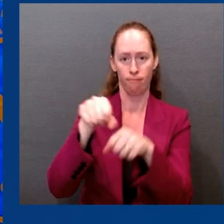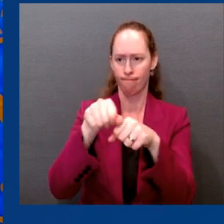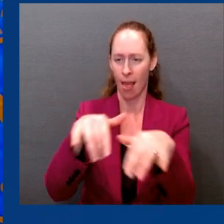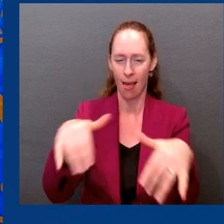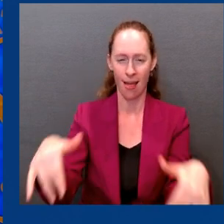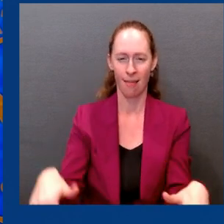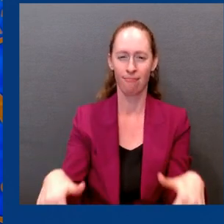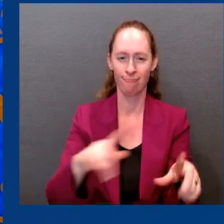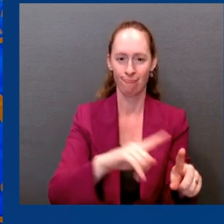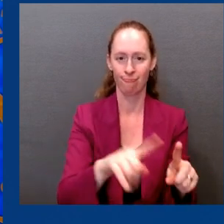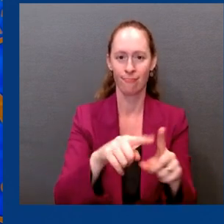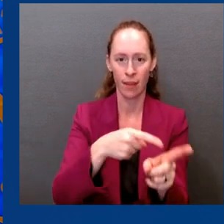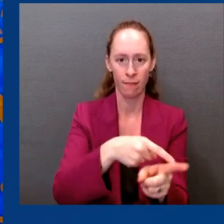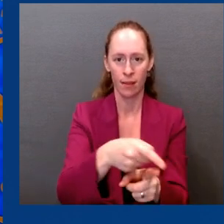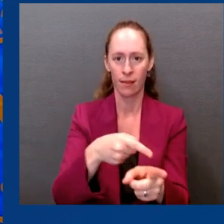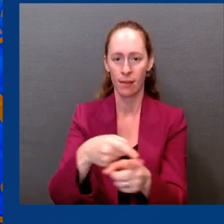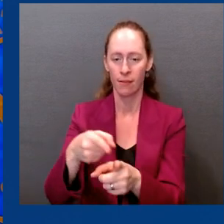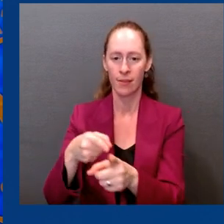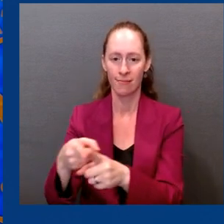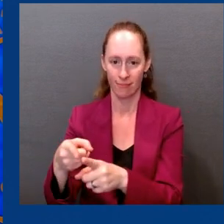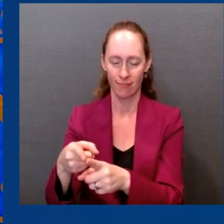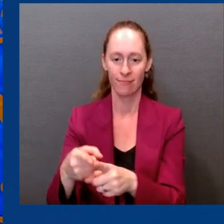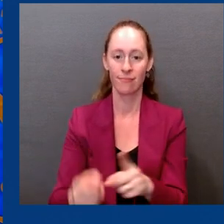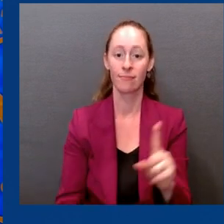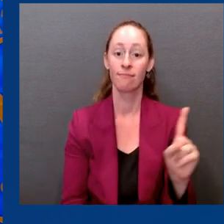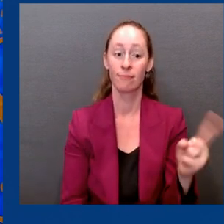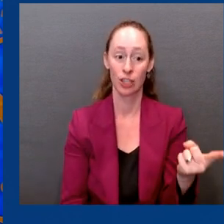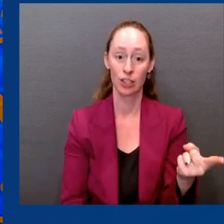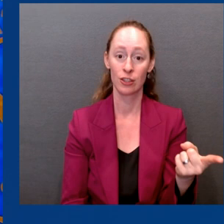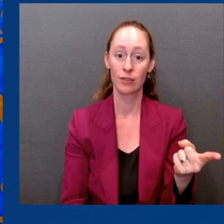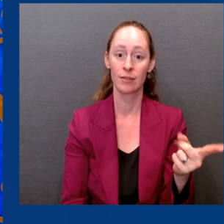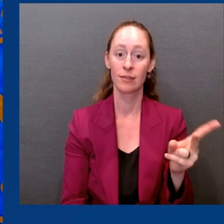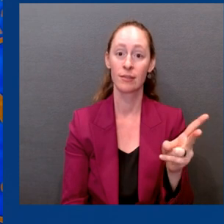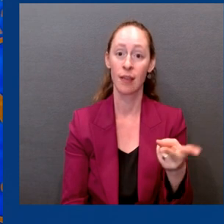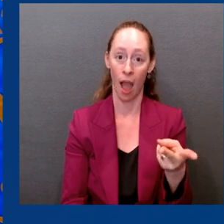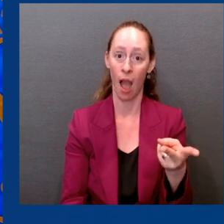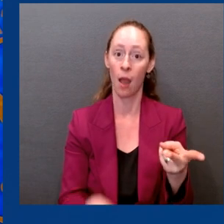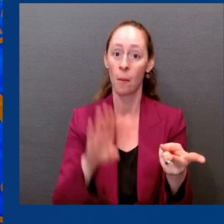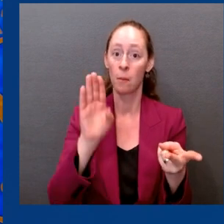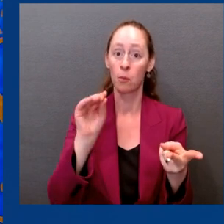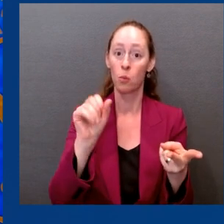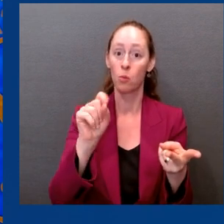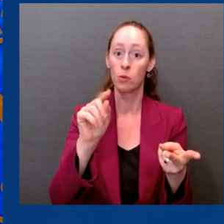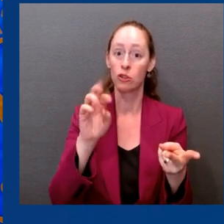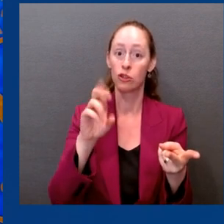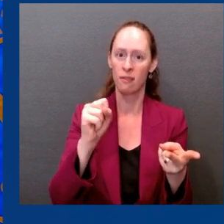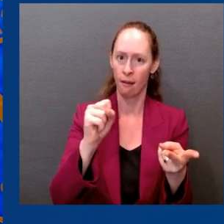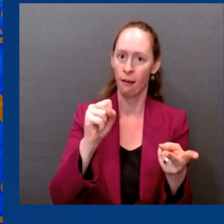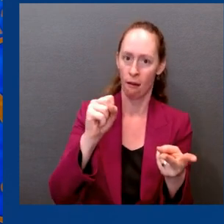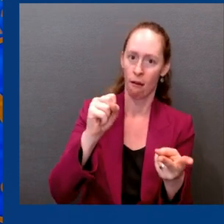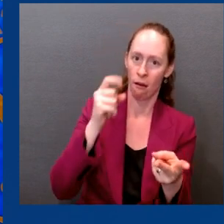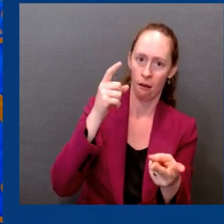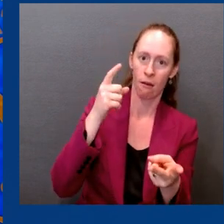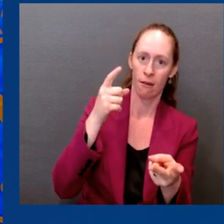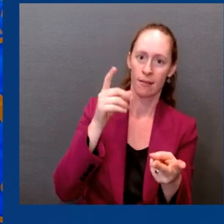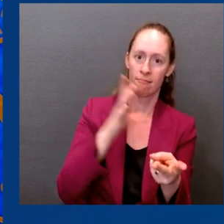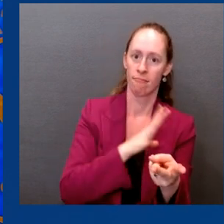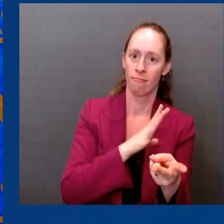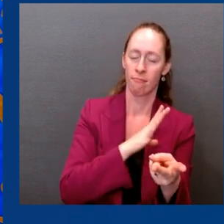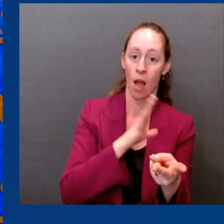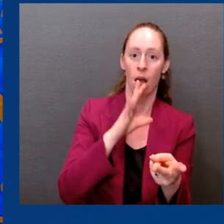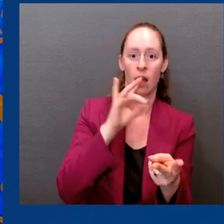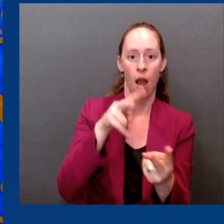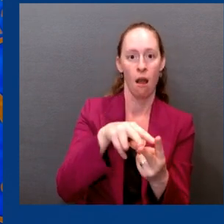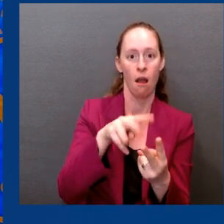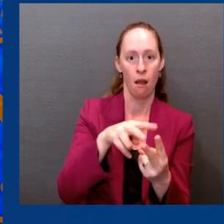boosts, have done pretty well in reconstituting the waning immunity, even against the evolution of the